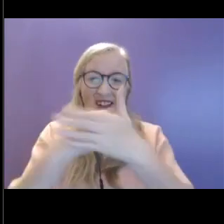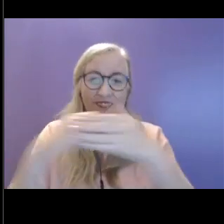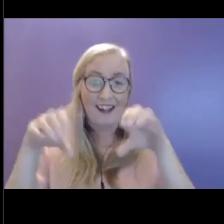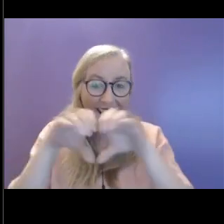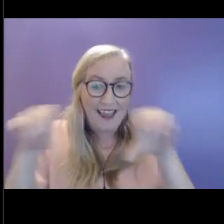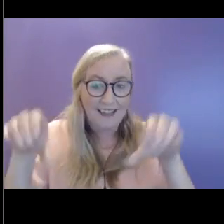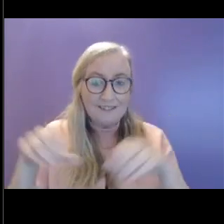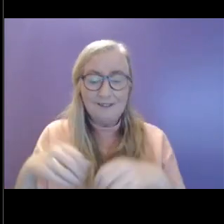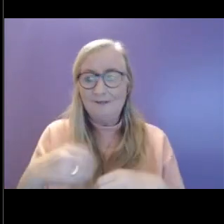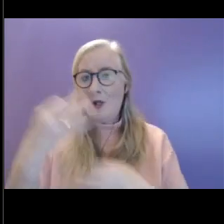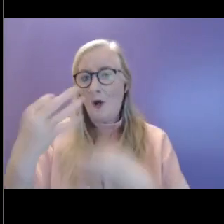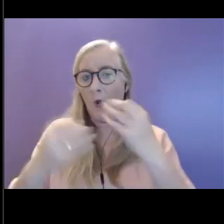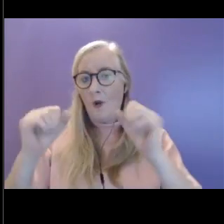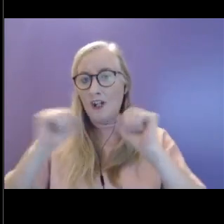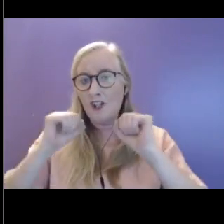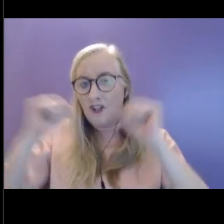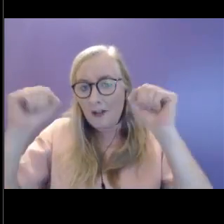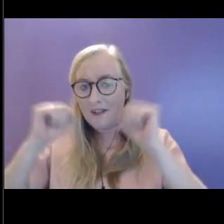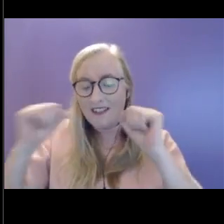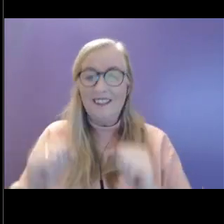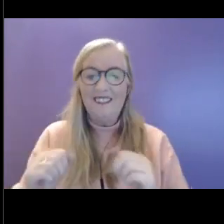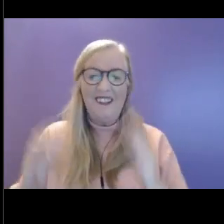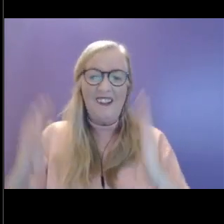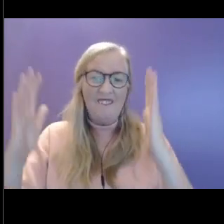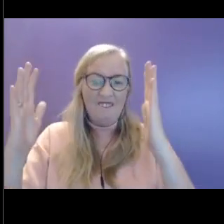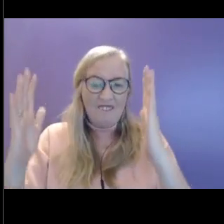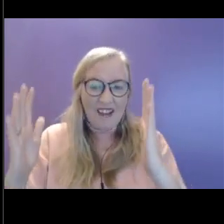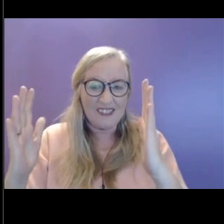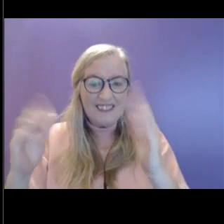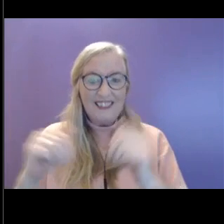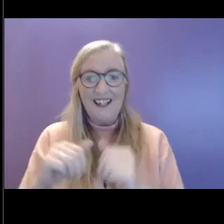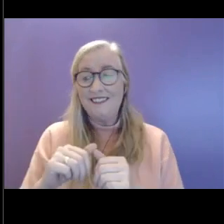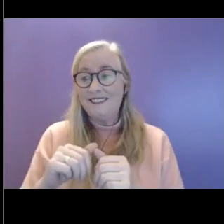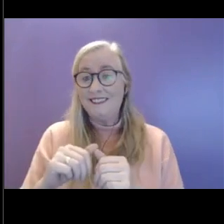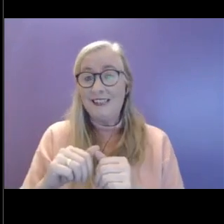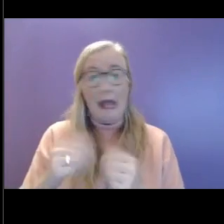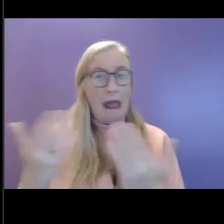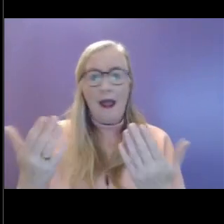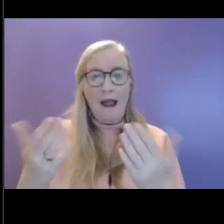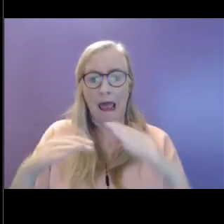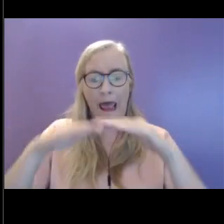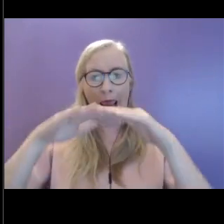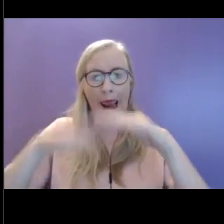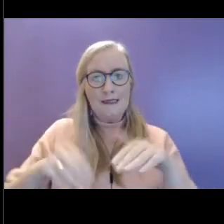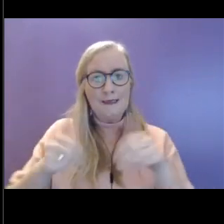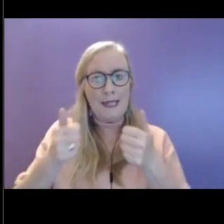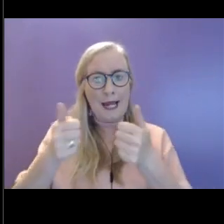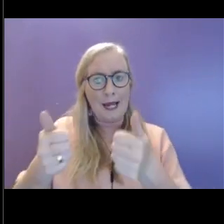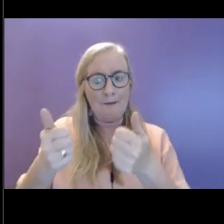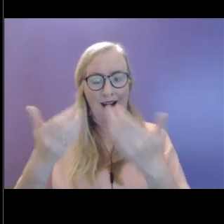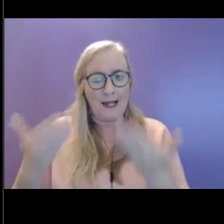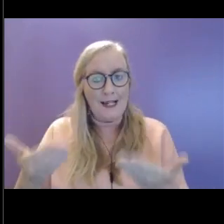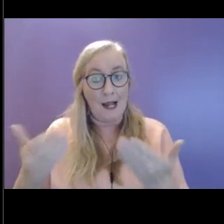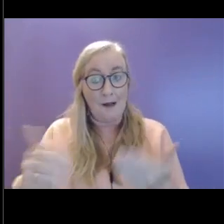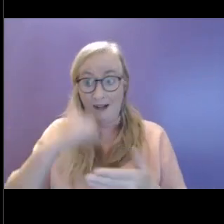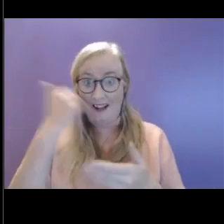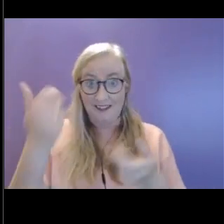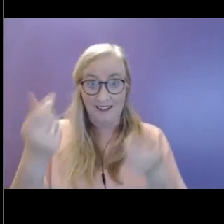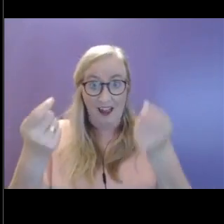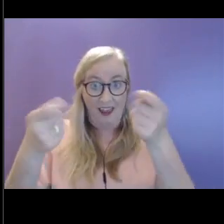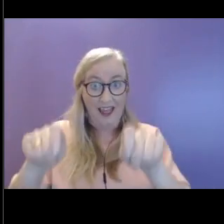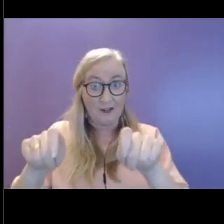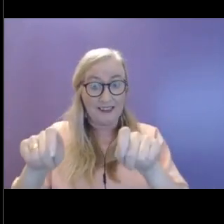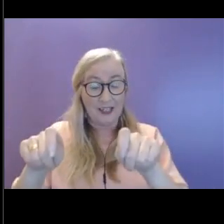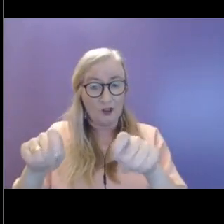to the gym or doing five-a-side or just meeting up with friends, we're maybe less able to do at times, particularly when we're in lockdown at the moment.